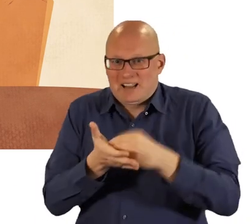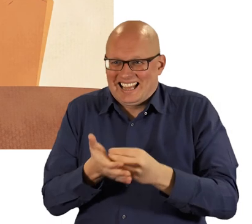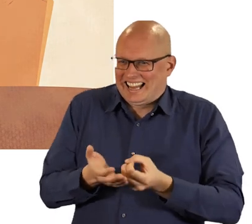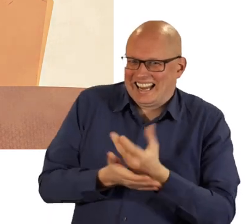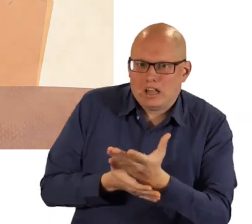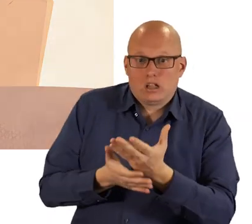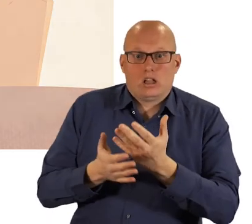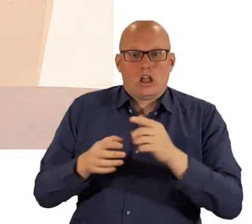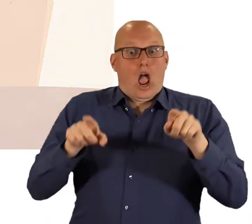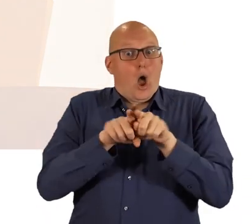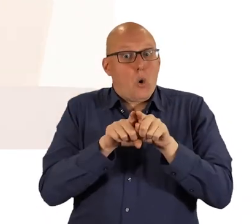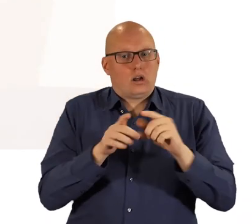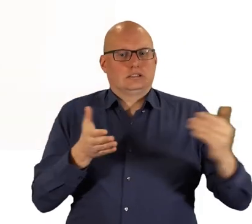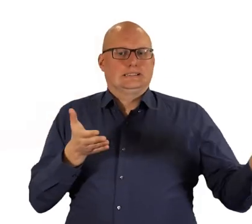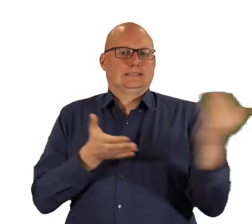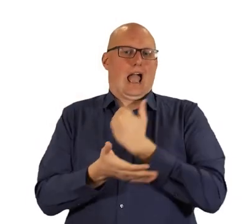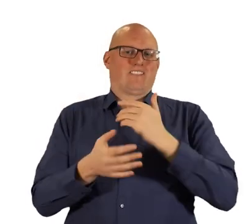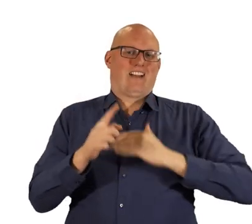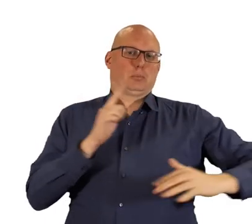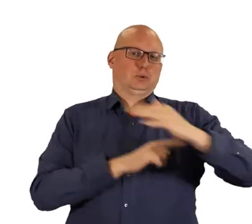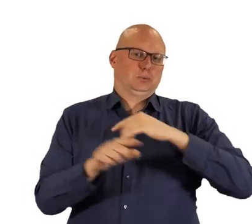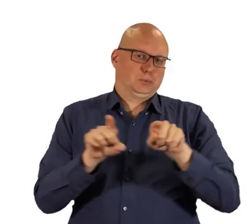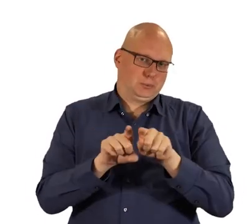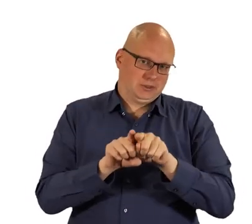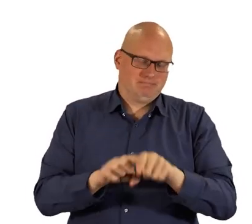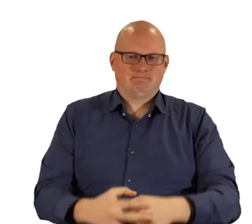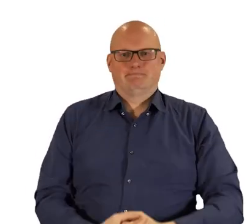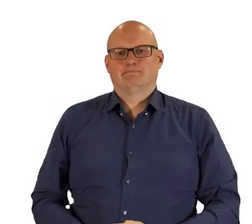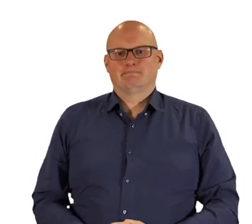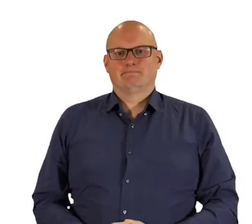and saving the environment too